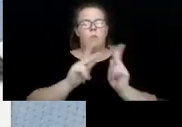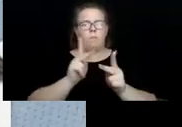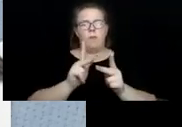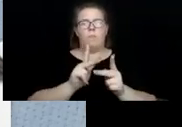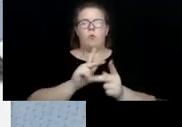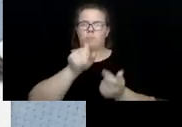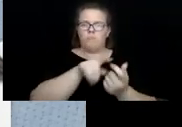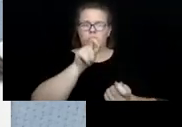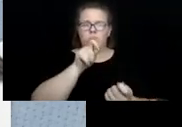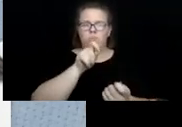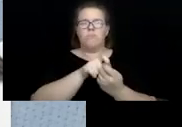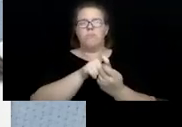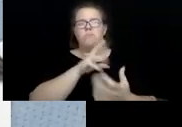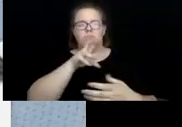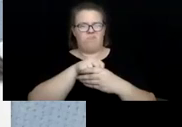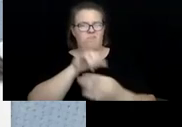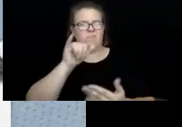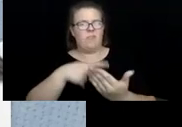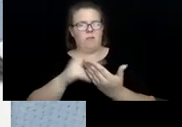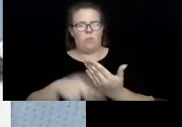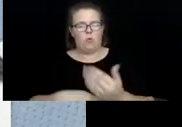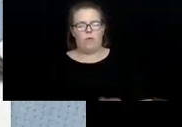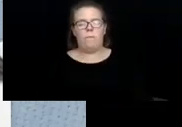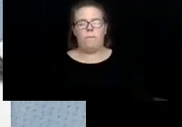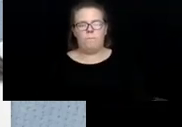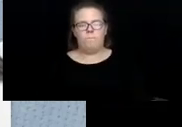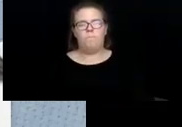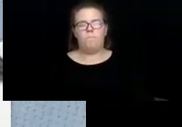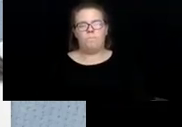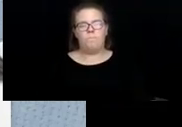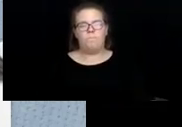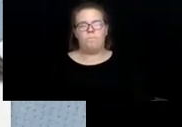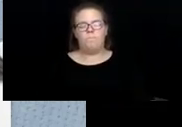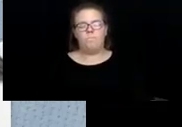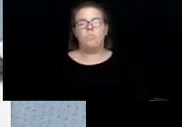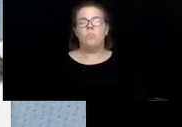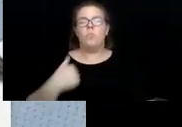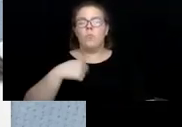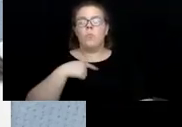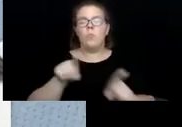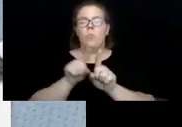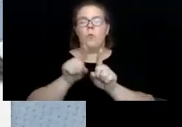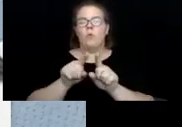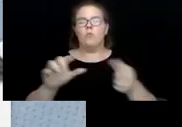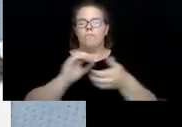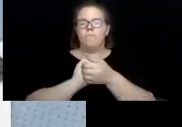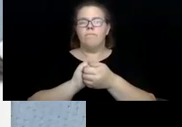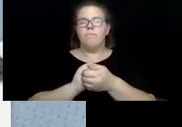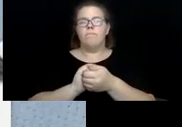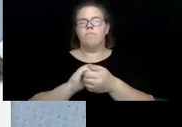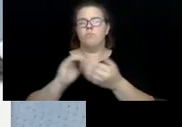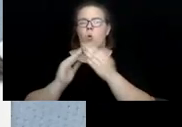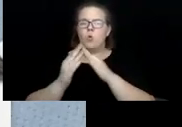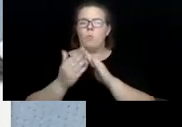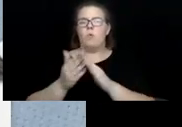participate in the Medicaid program. So we also work with the community